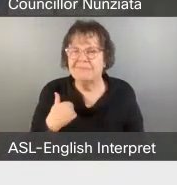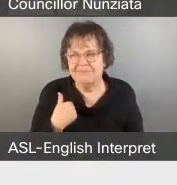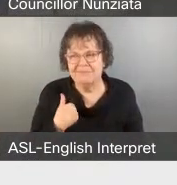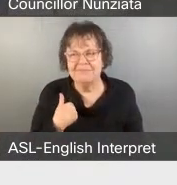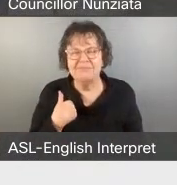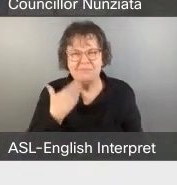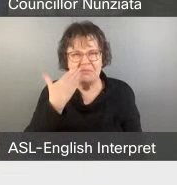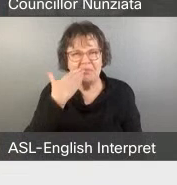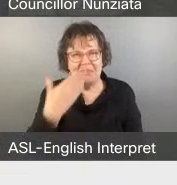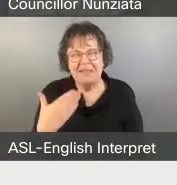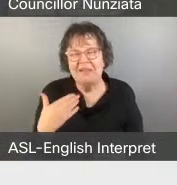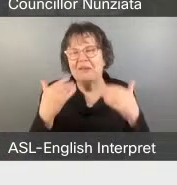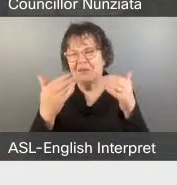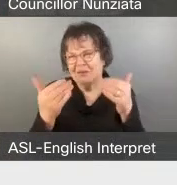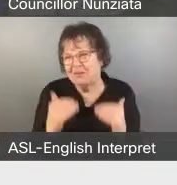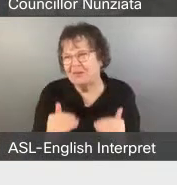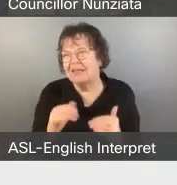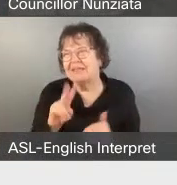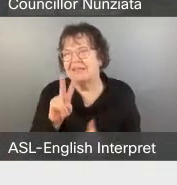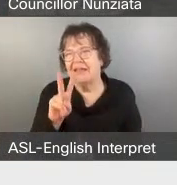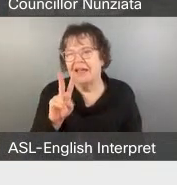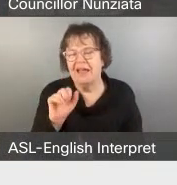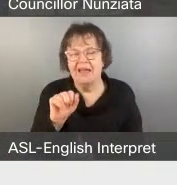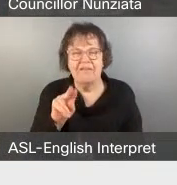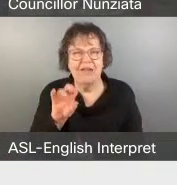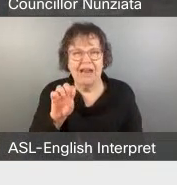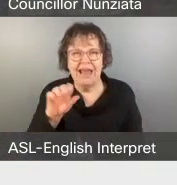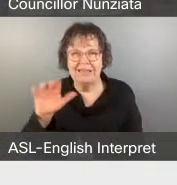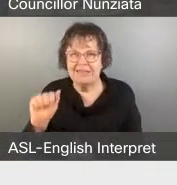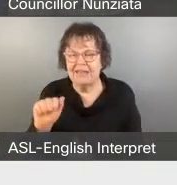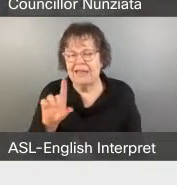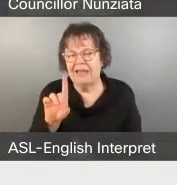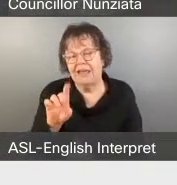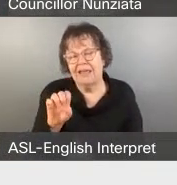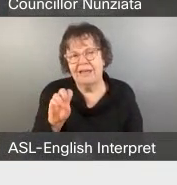Next is Vanessa. Do it. Welcome Vanessa.